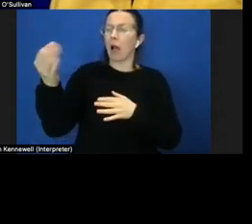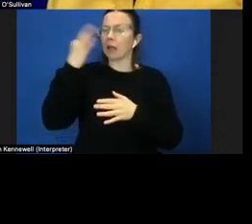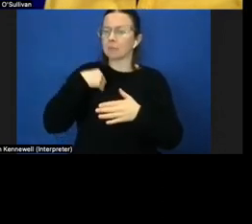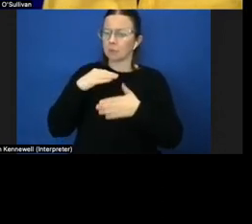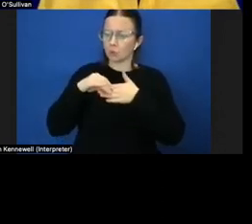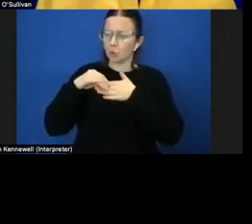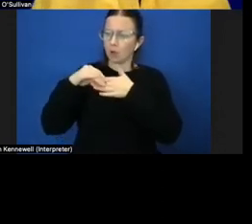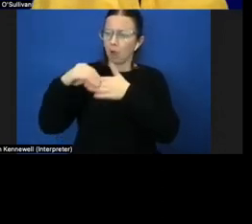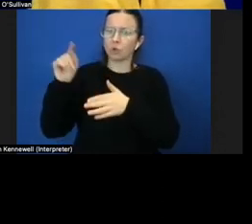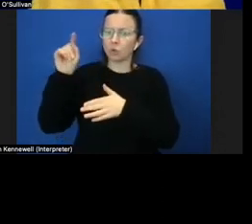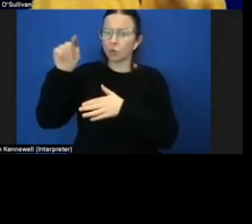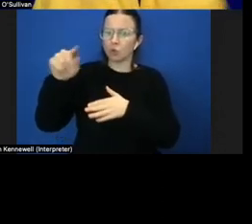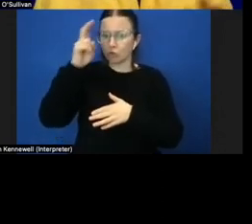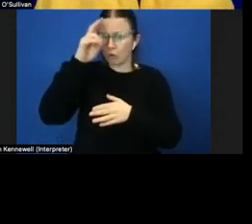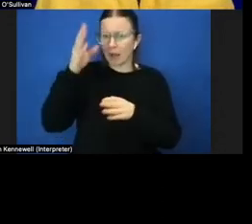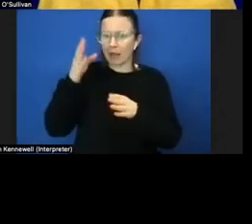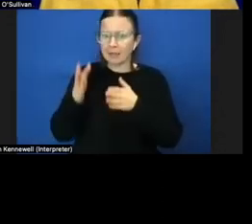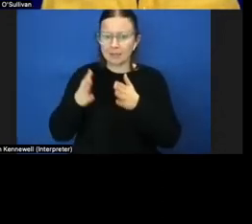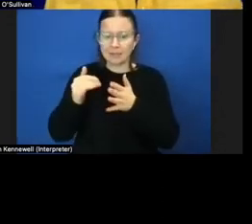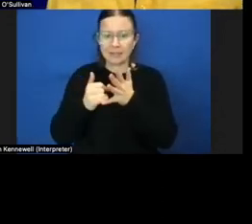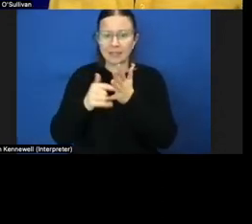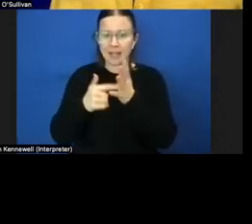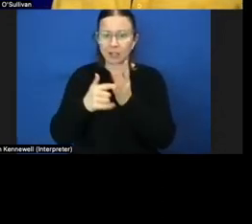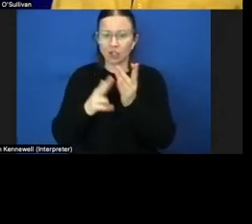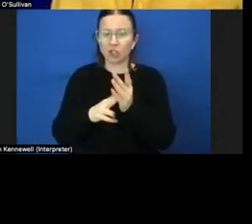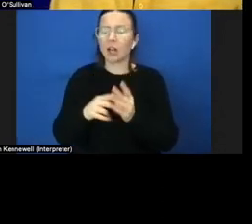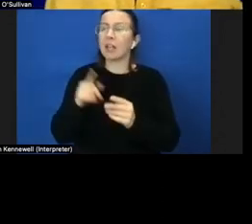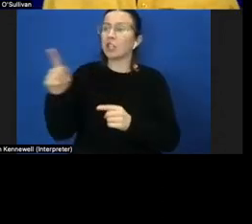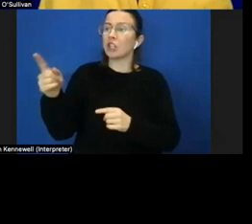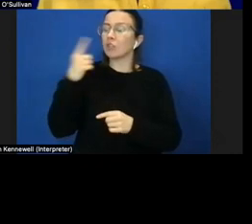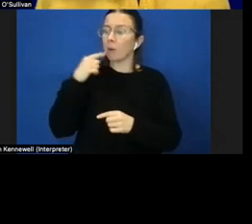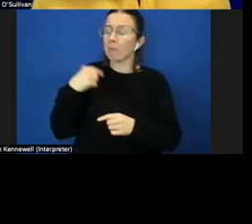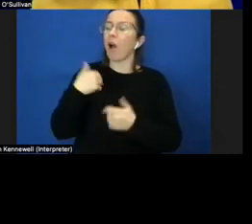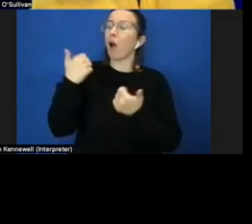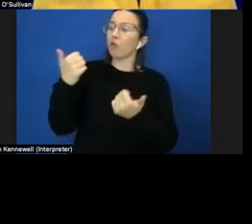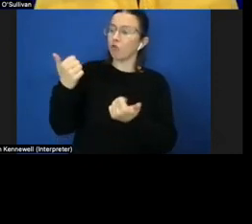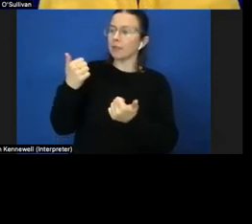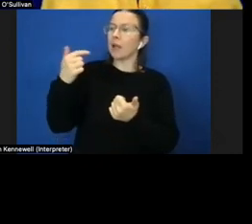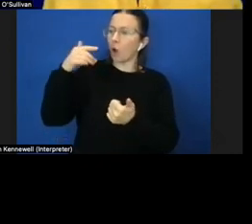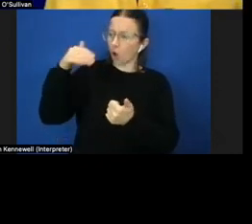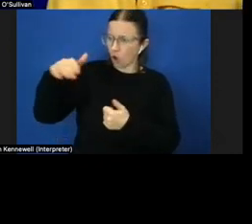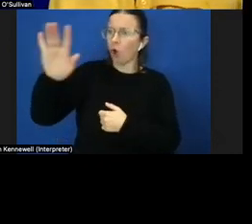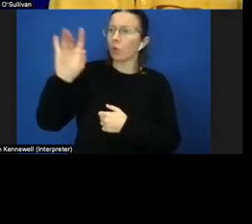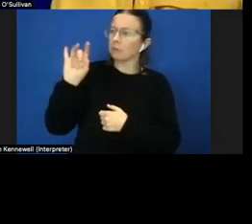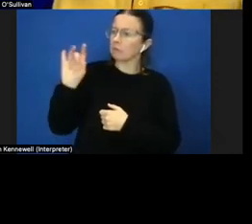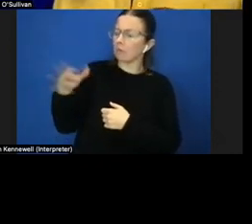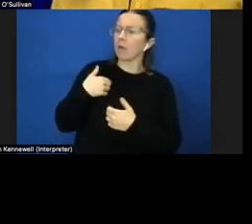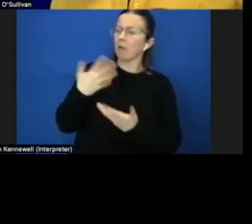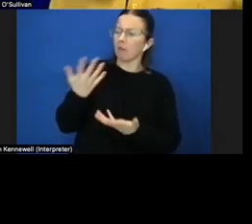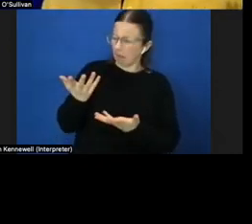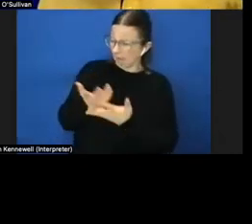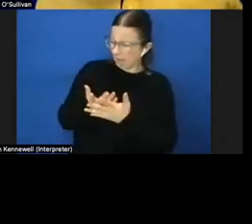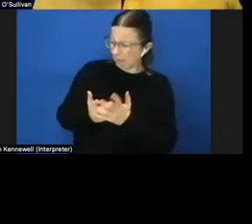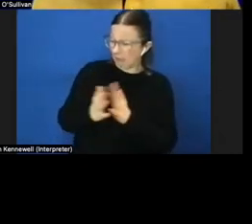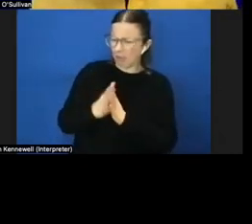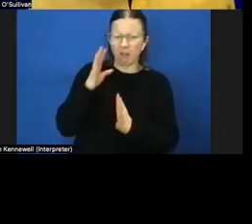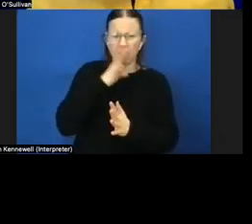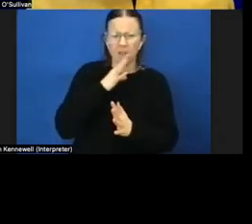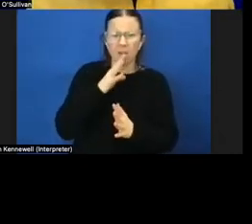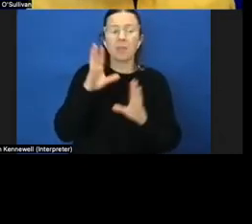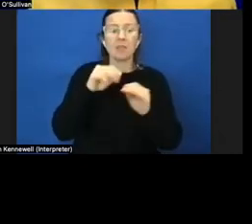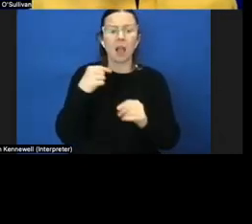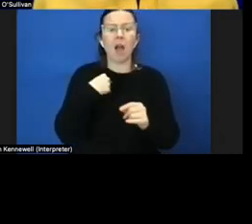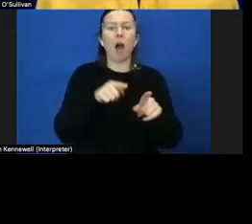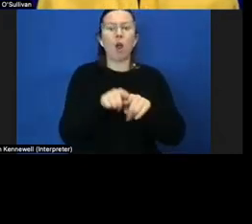arrived at the train station she said i've got this from here and i remember thinking how um then i discovered about orientation